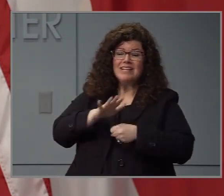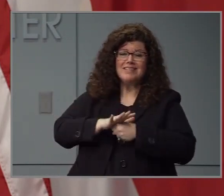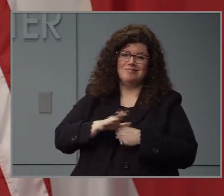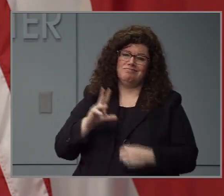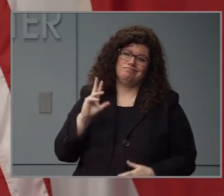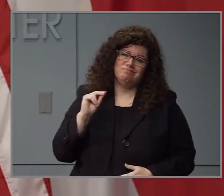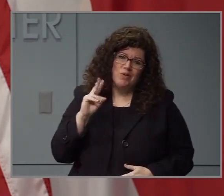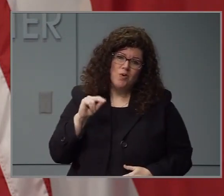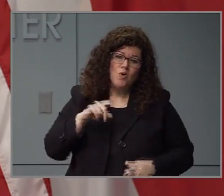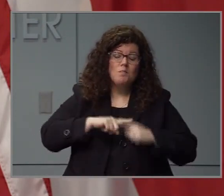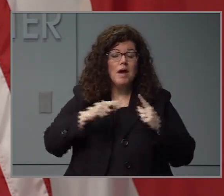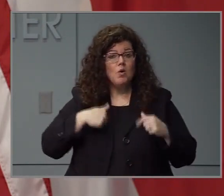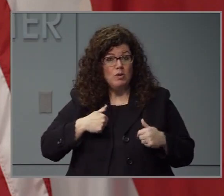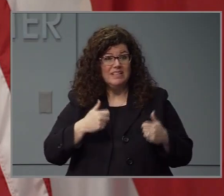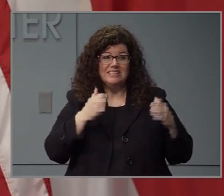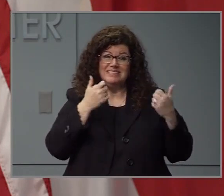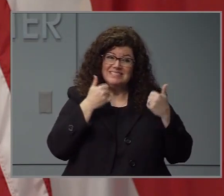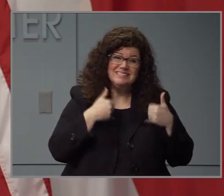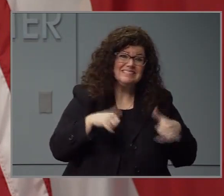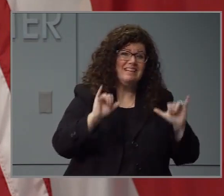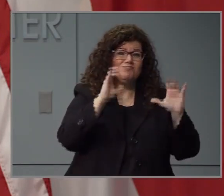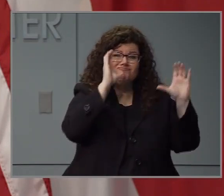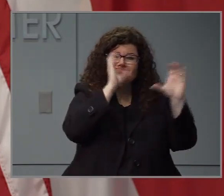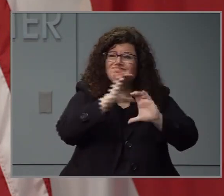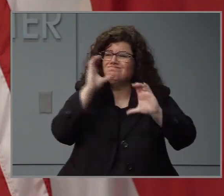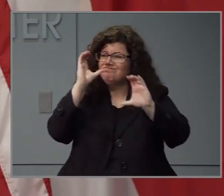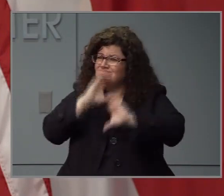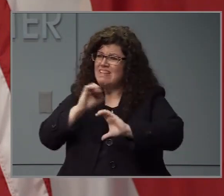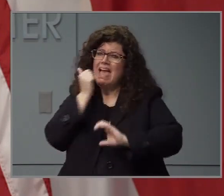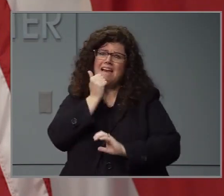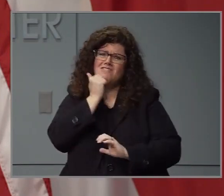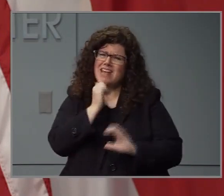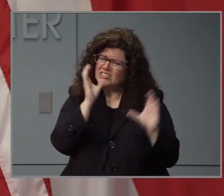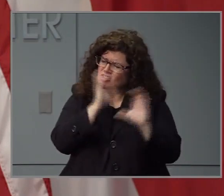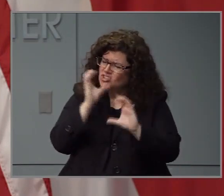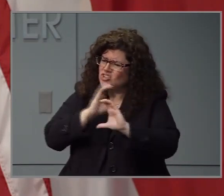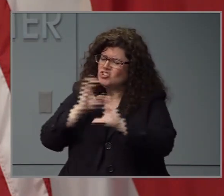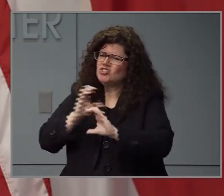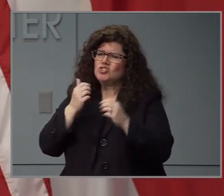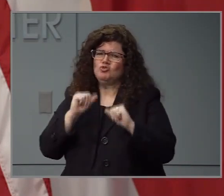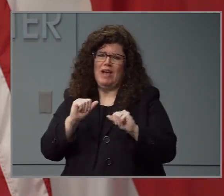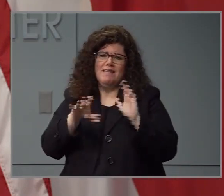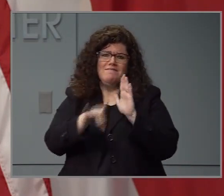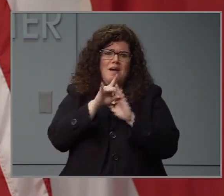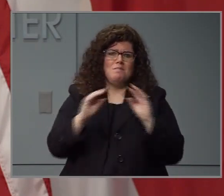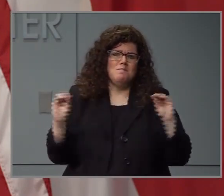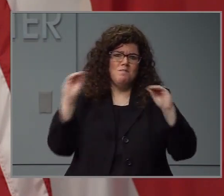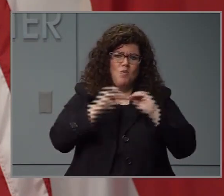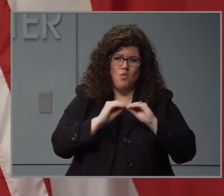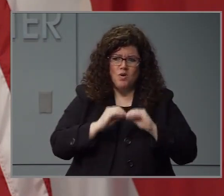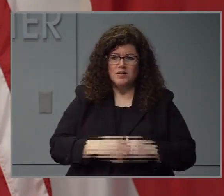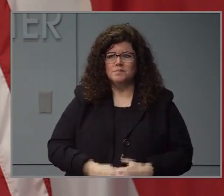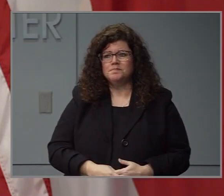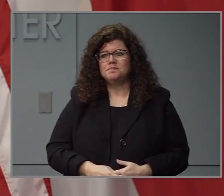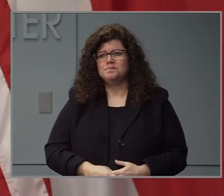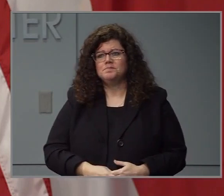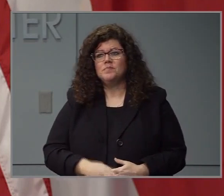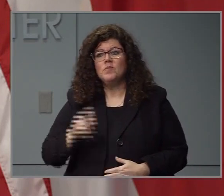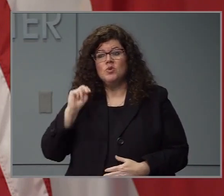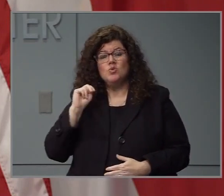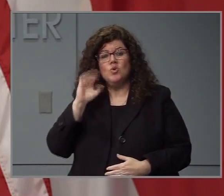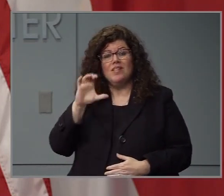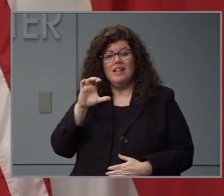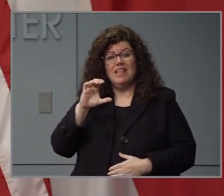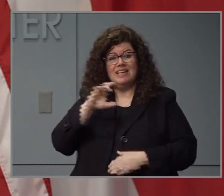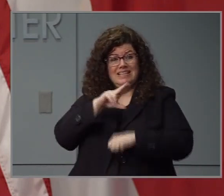and we will continue to work this issue aggressively every day. Our support from the North Carolina National Guard